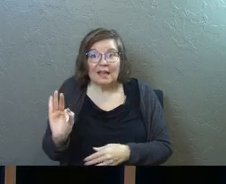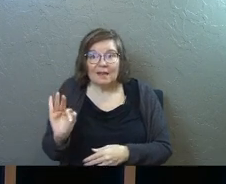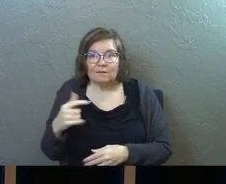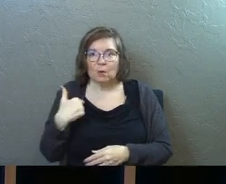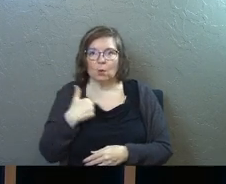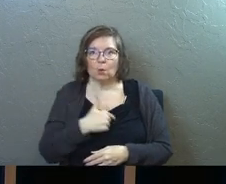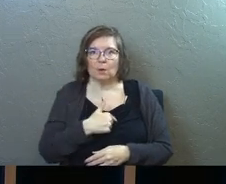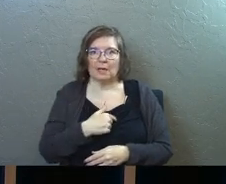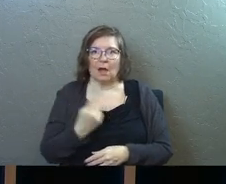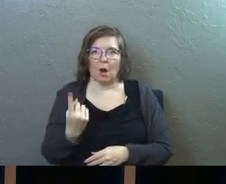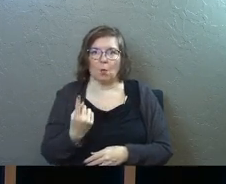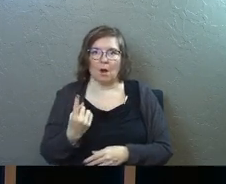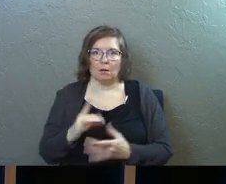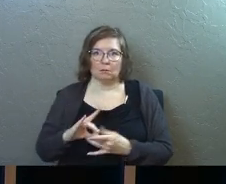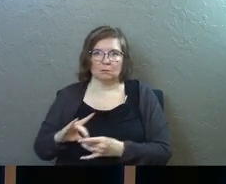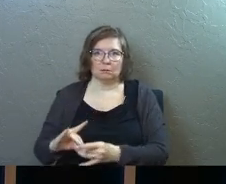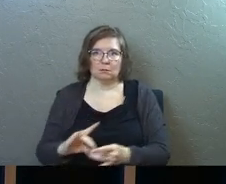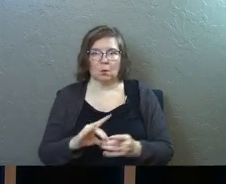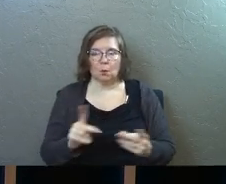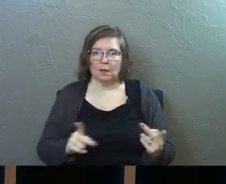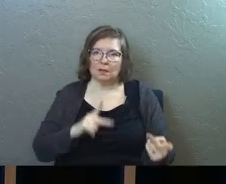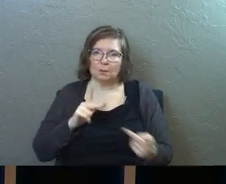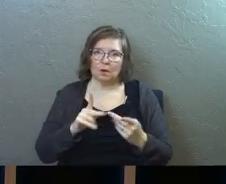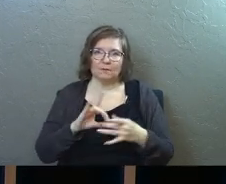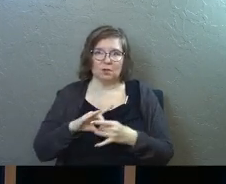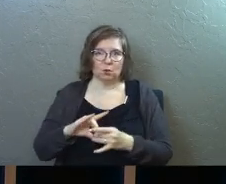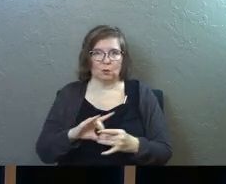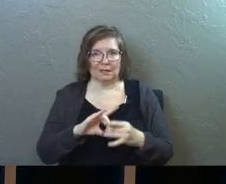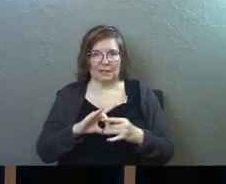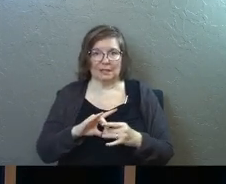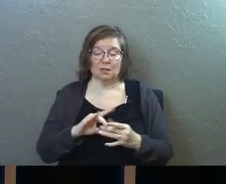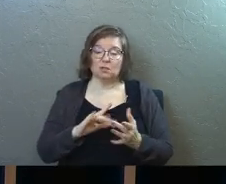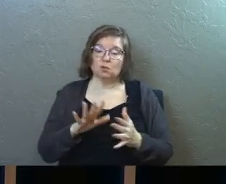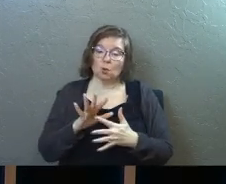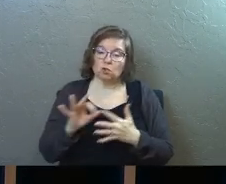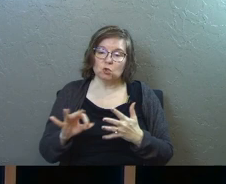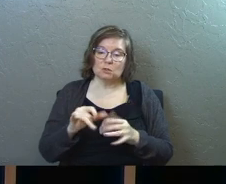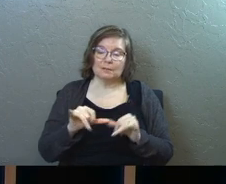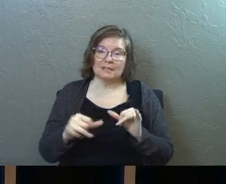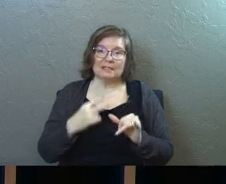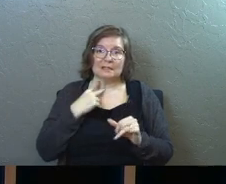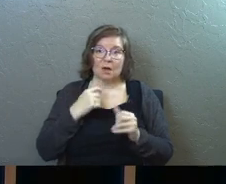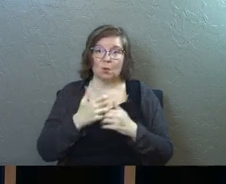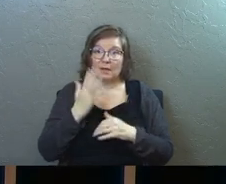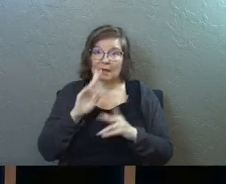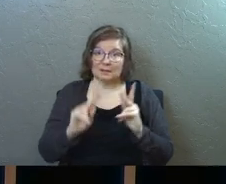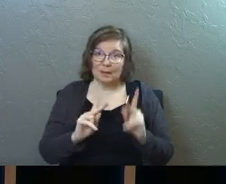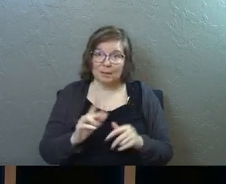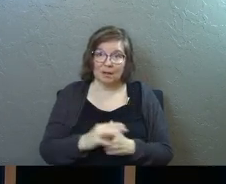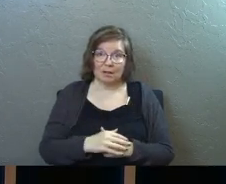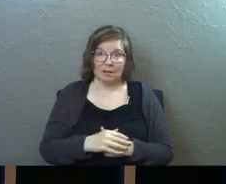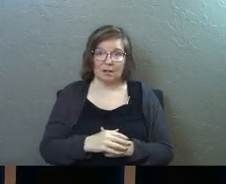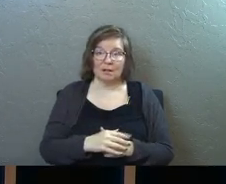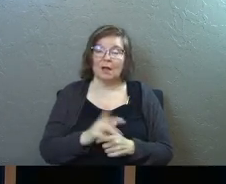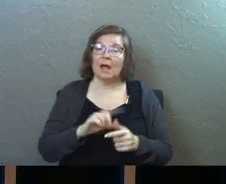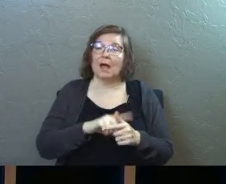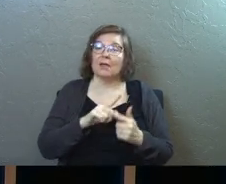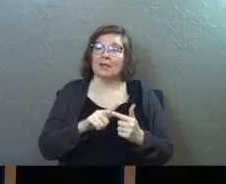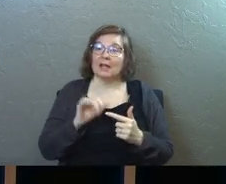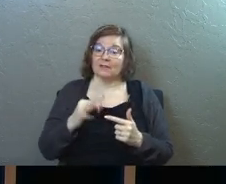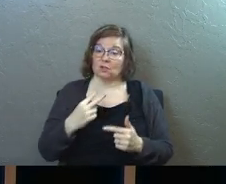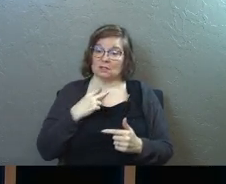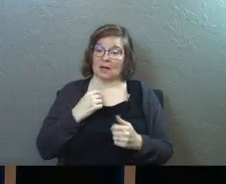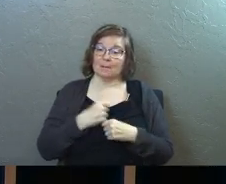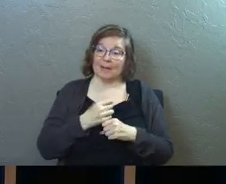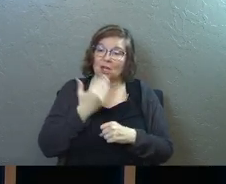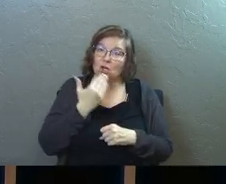we are one with perfect unity so choose to be stuck with God's people and then if you're going to